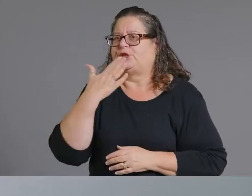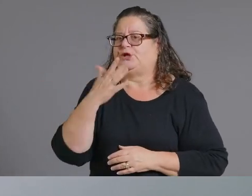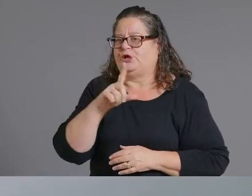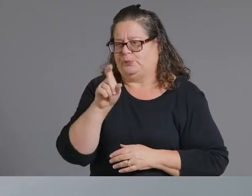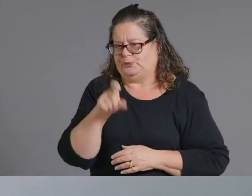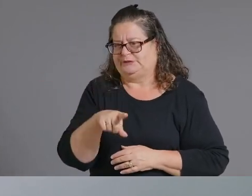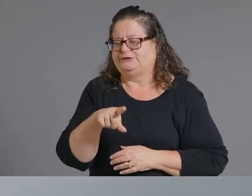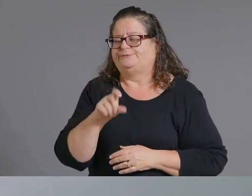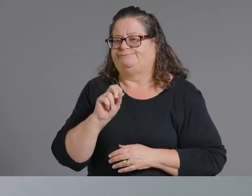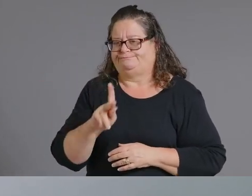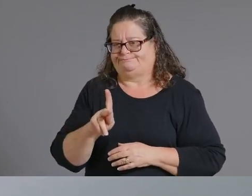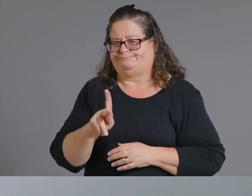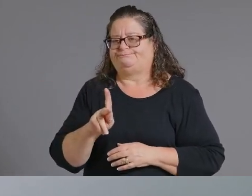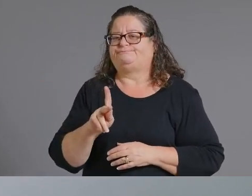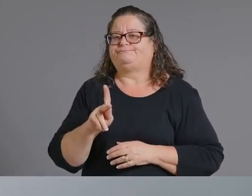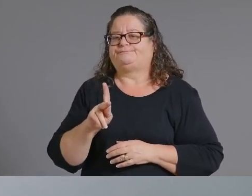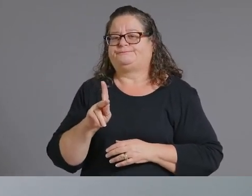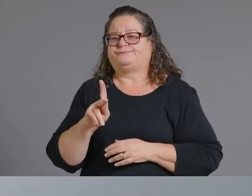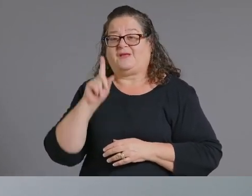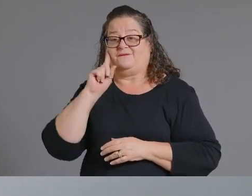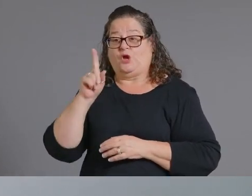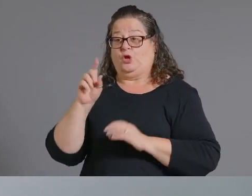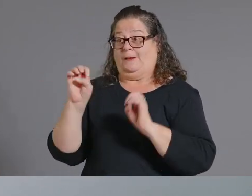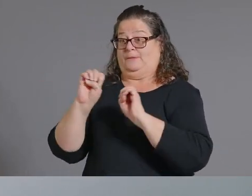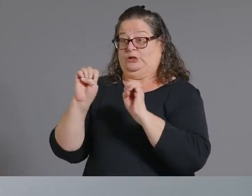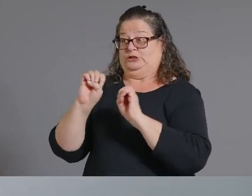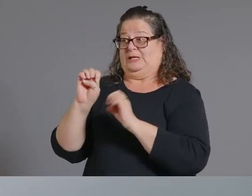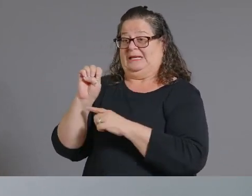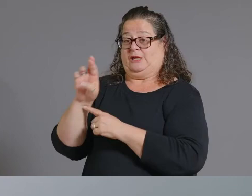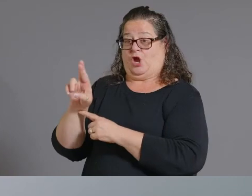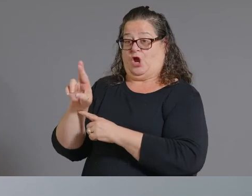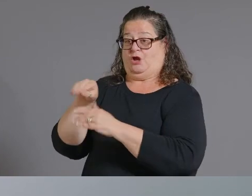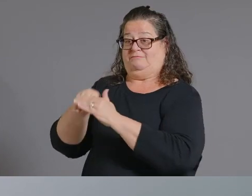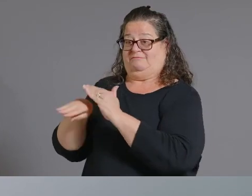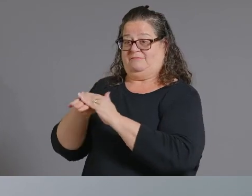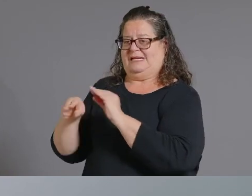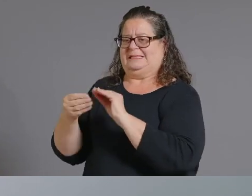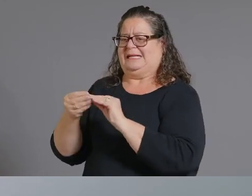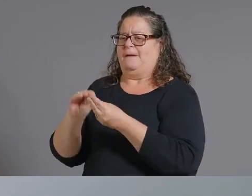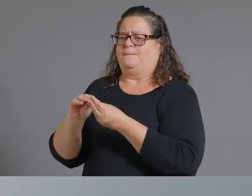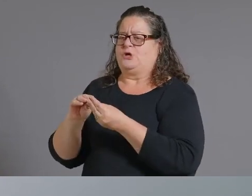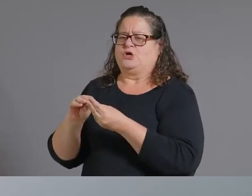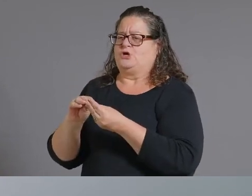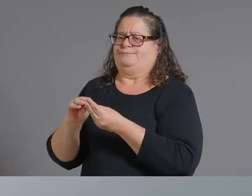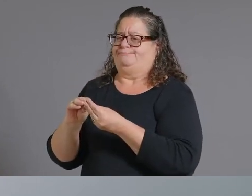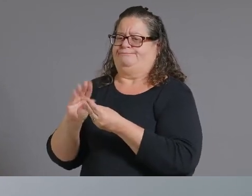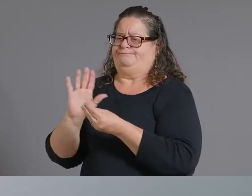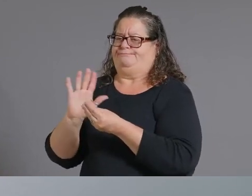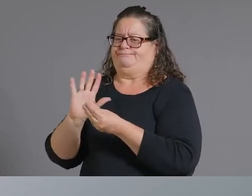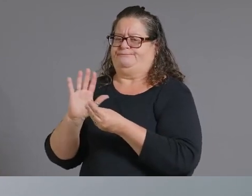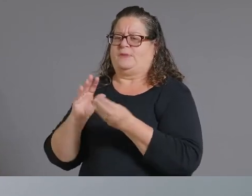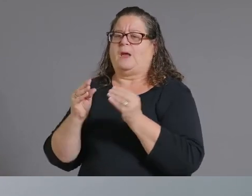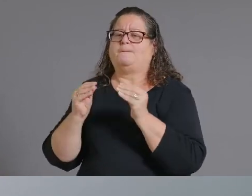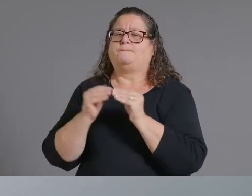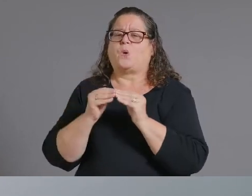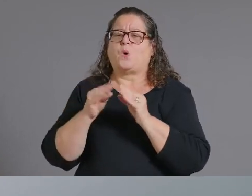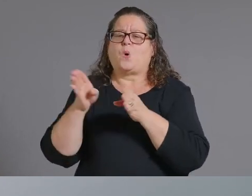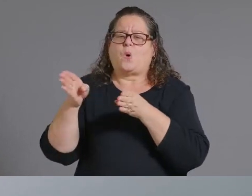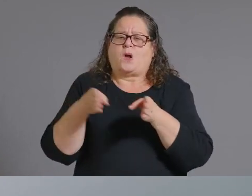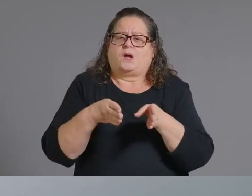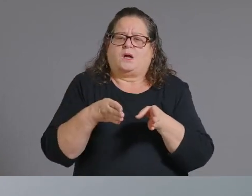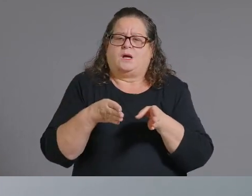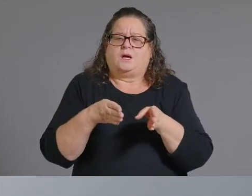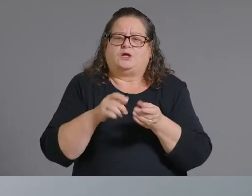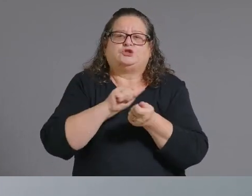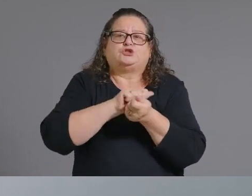number in the emergency departments um but the uh the um the changes in